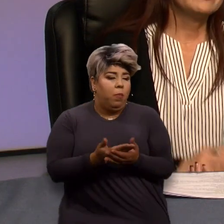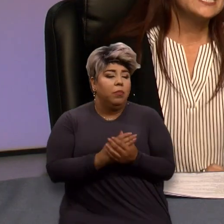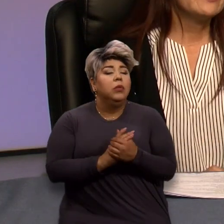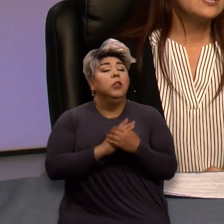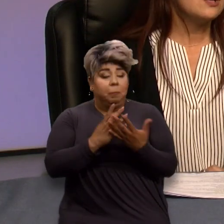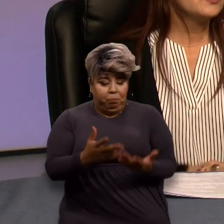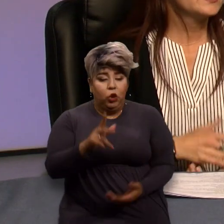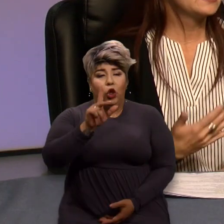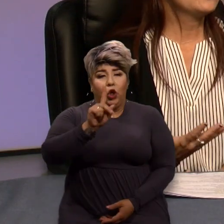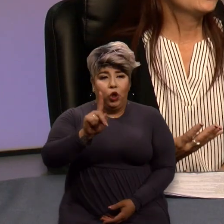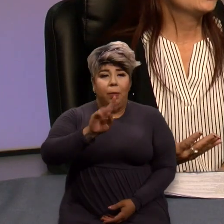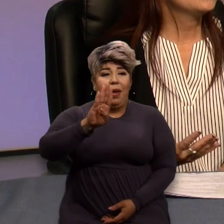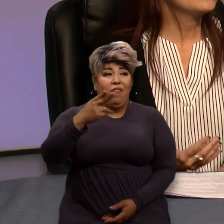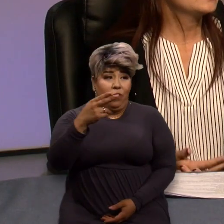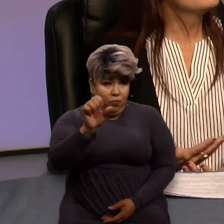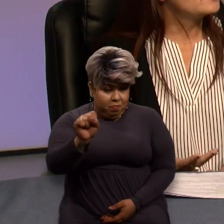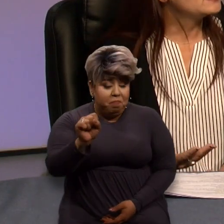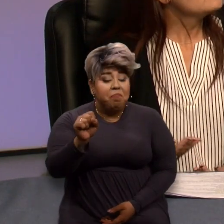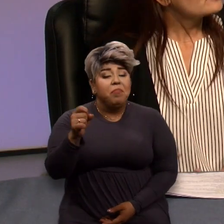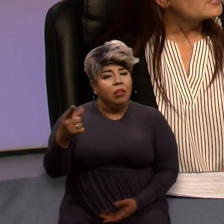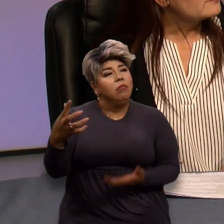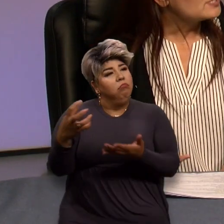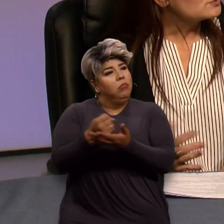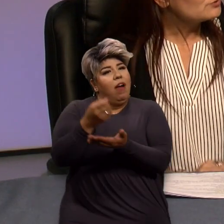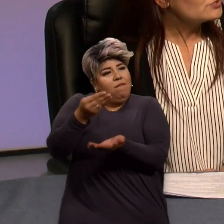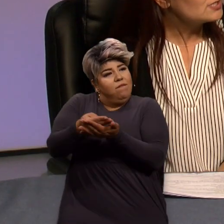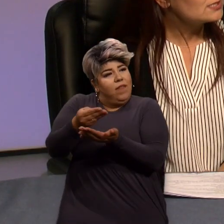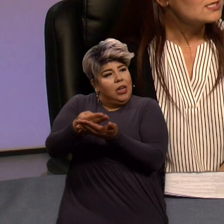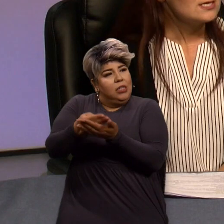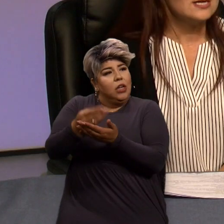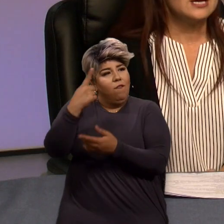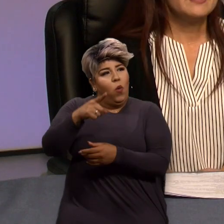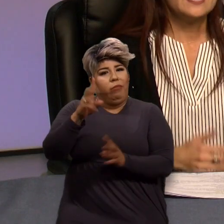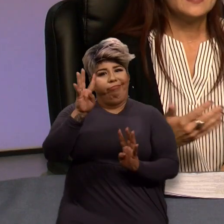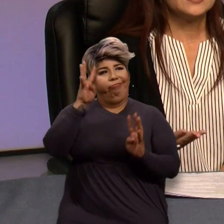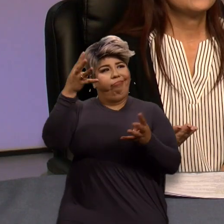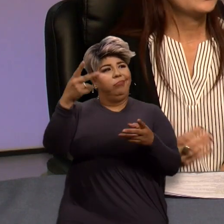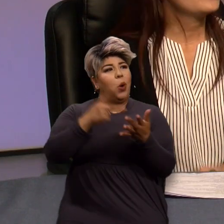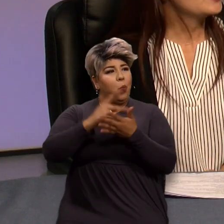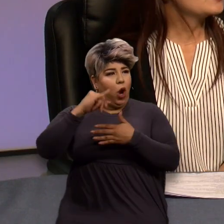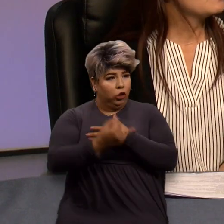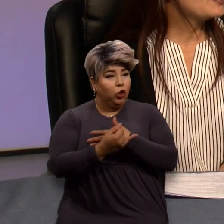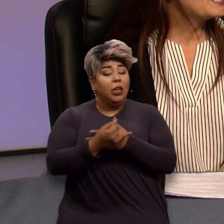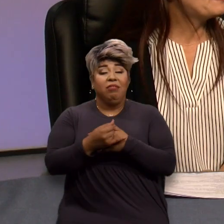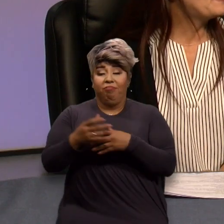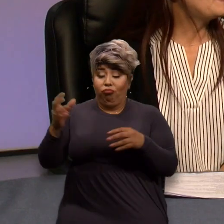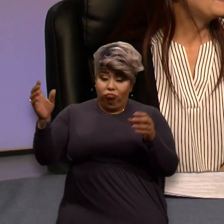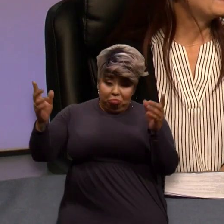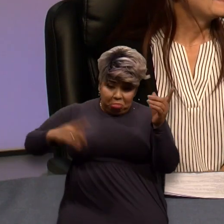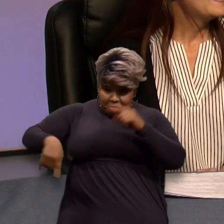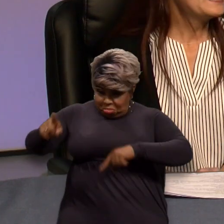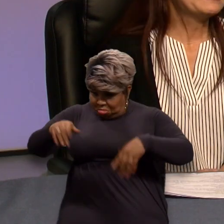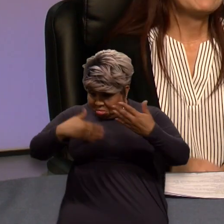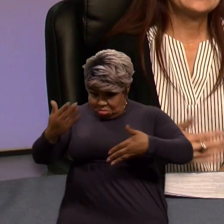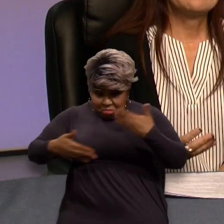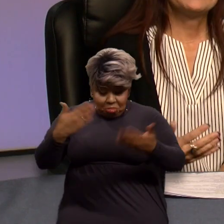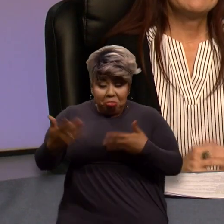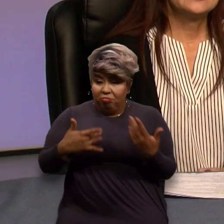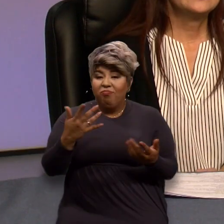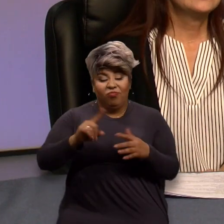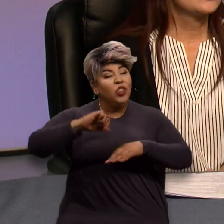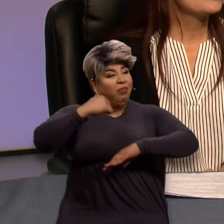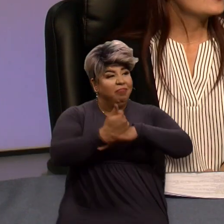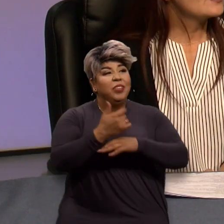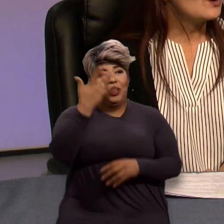So Kern Behavioral Health was able to get funding for an innovation project, and that's where we got smart911. We